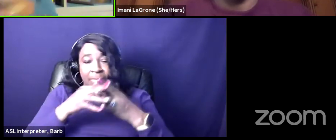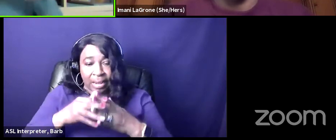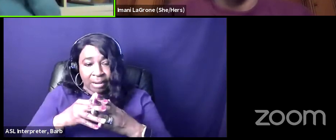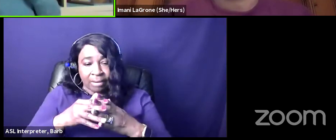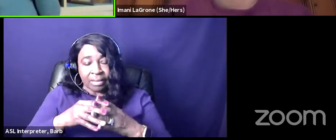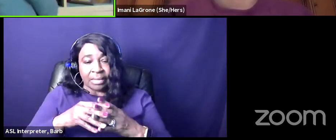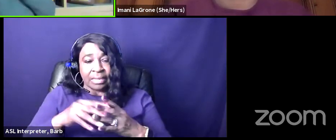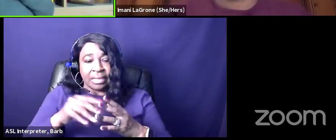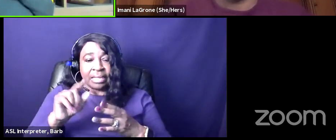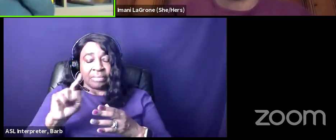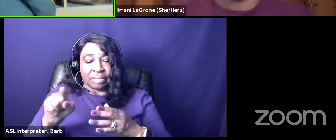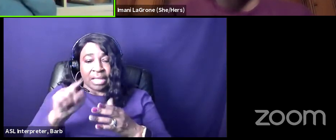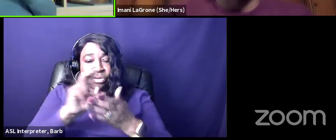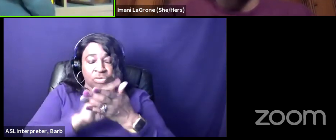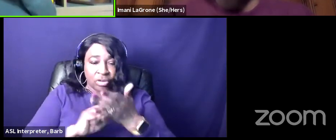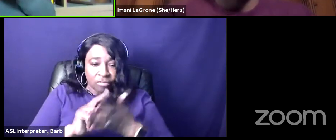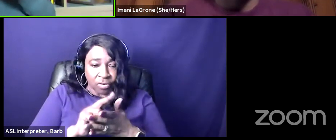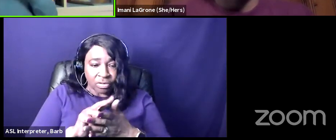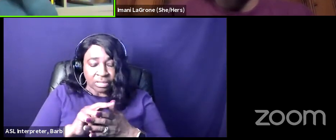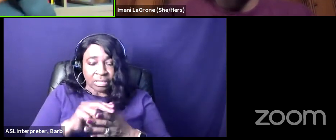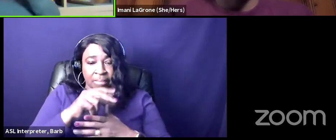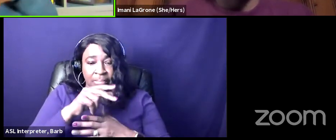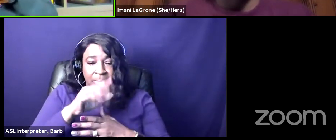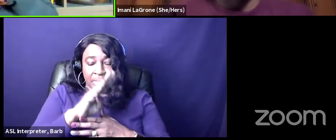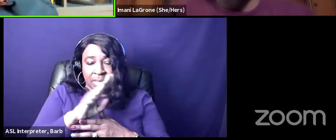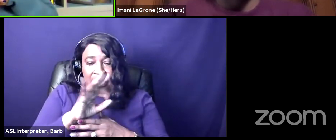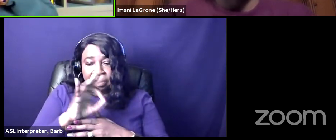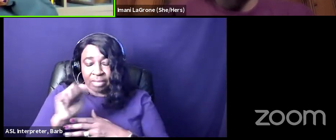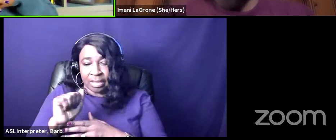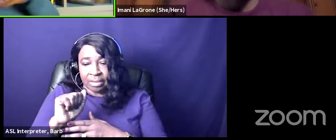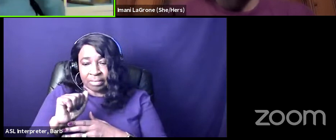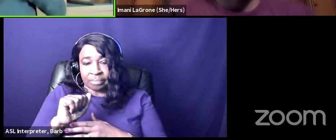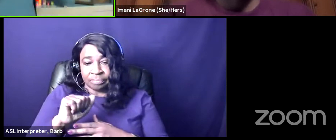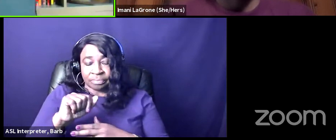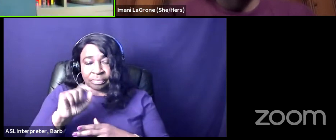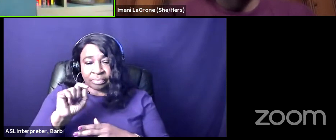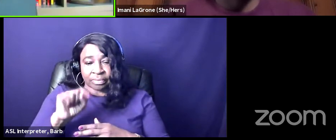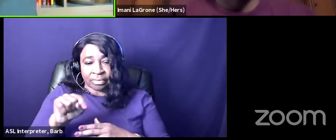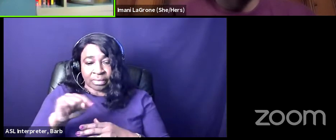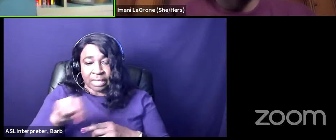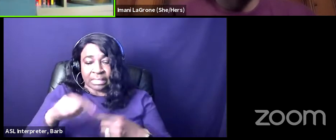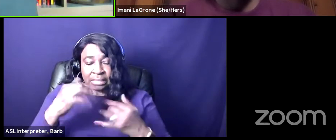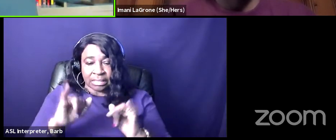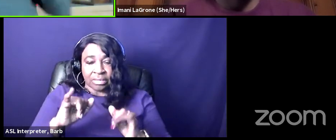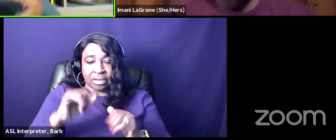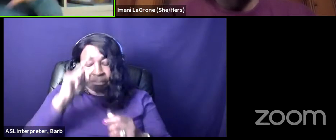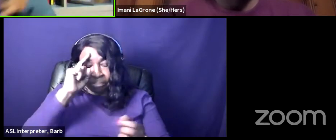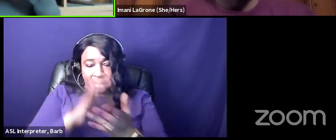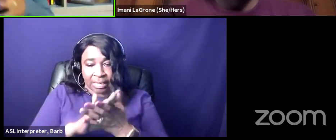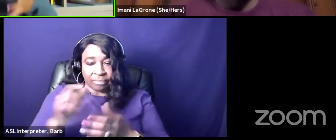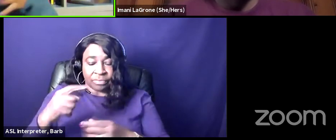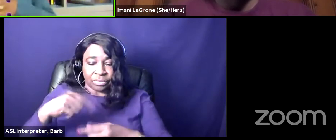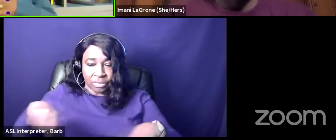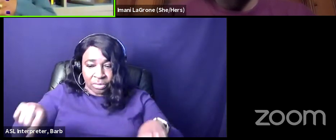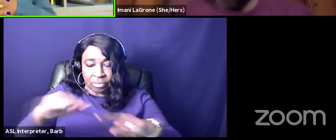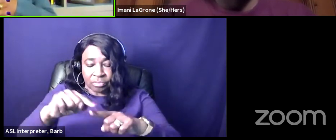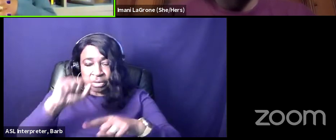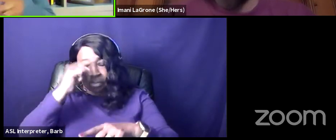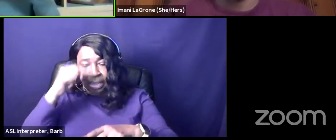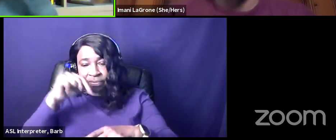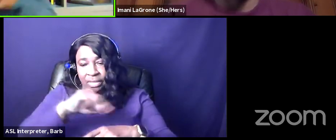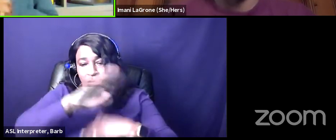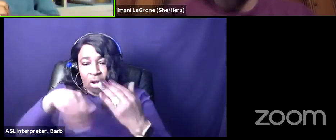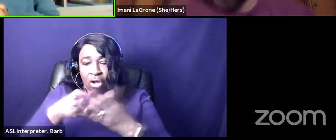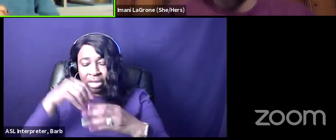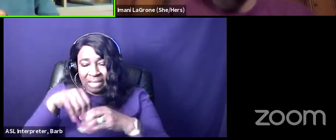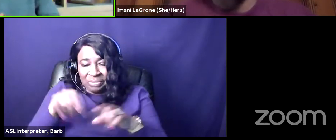university so like the paa aka bsa was was our set and caribbeans and africans were in that set with us